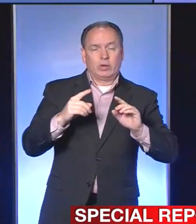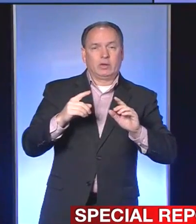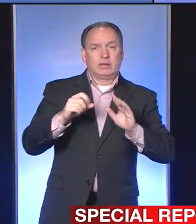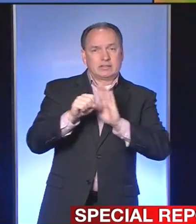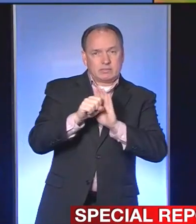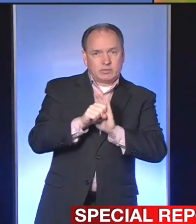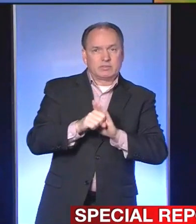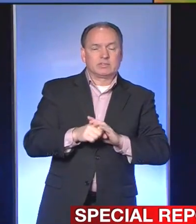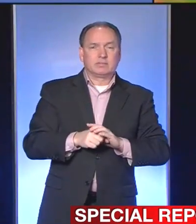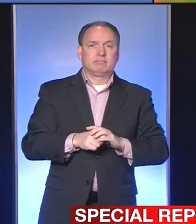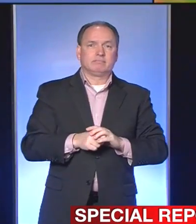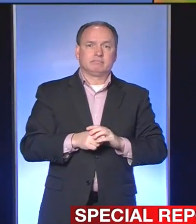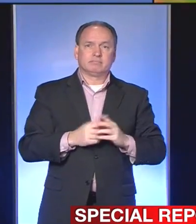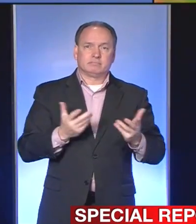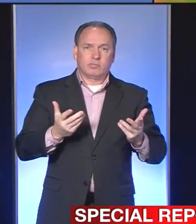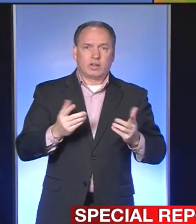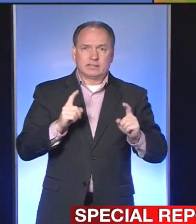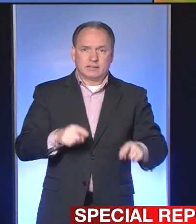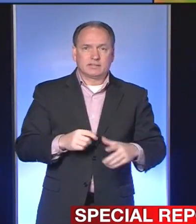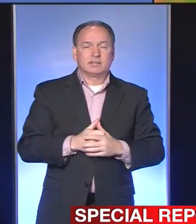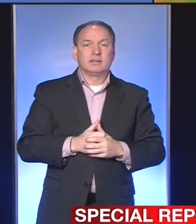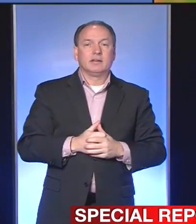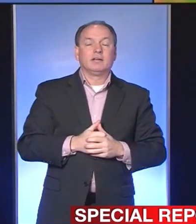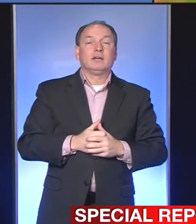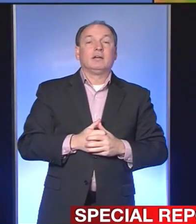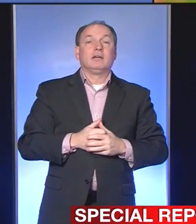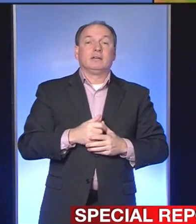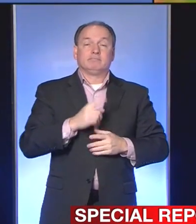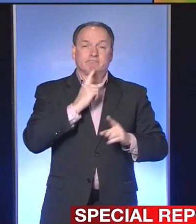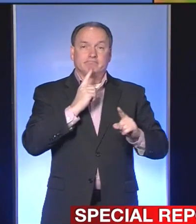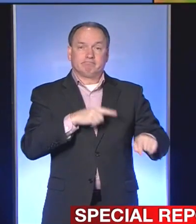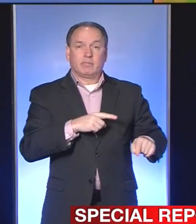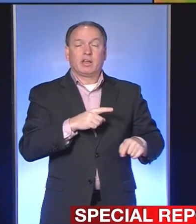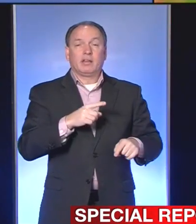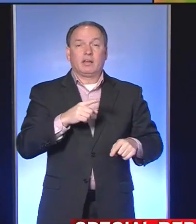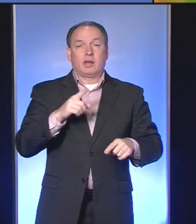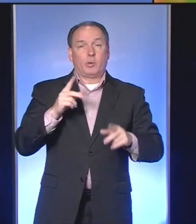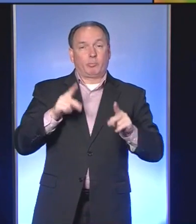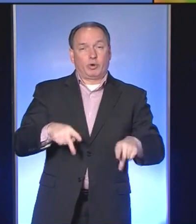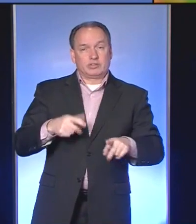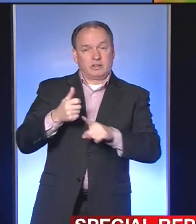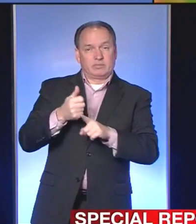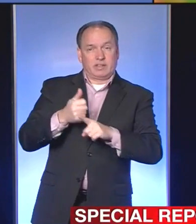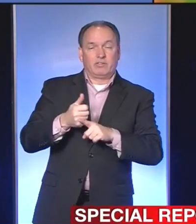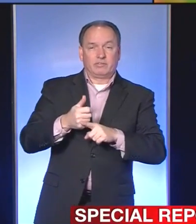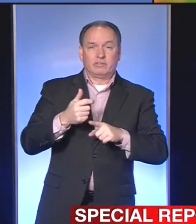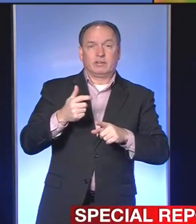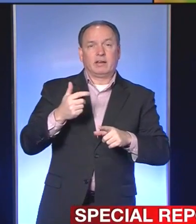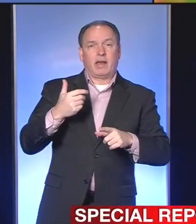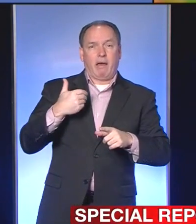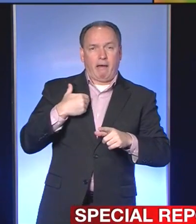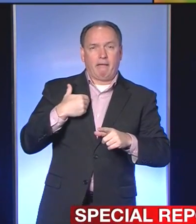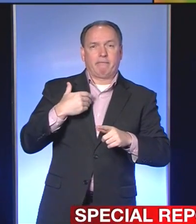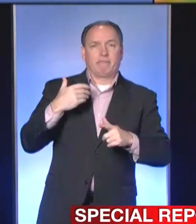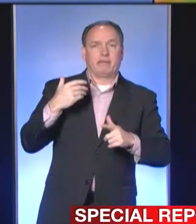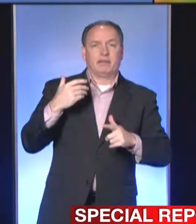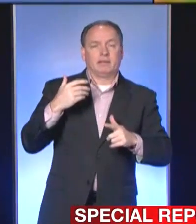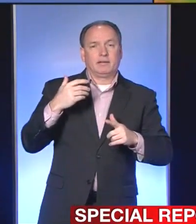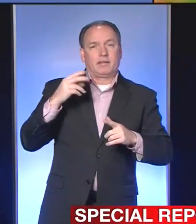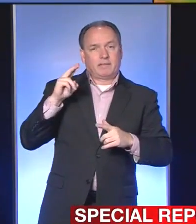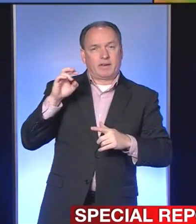Well, if an asymptomatic person is shedding the virus, there would be a small potential that if